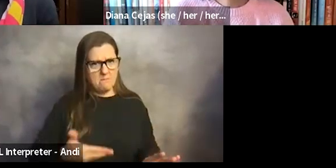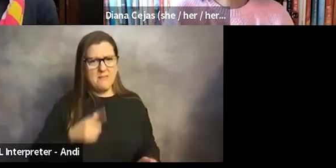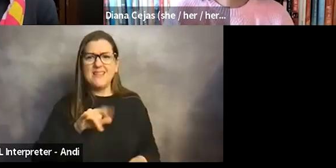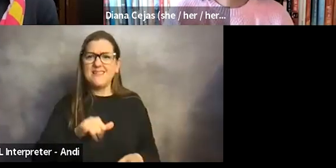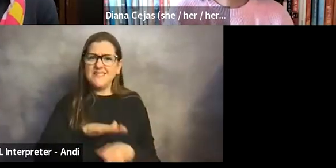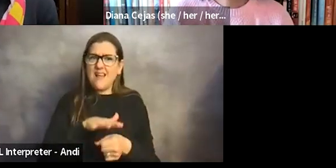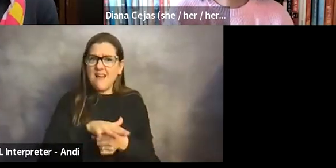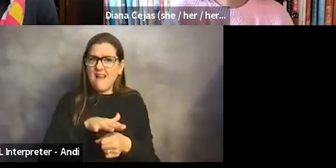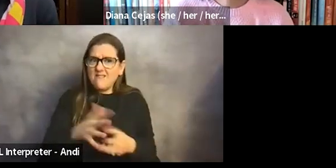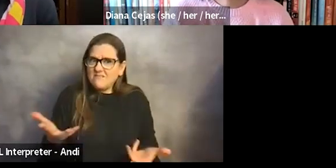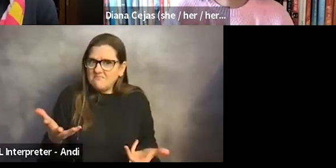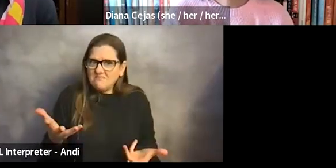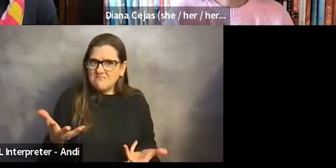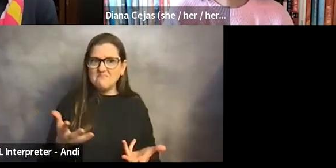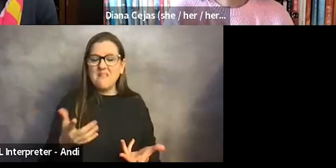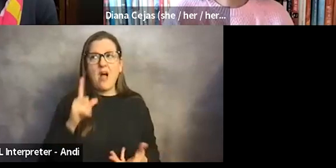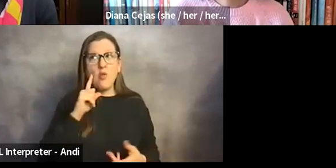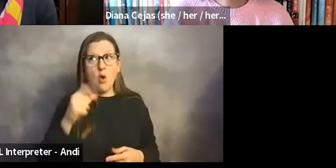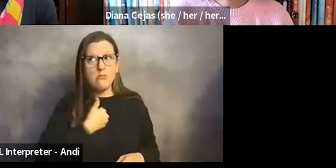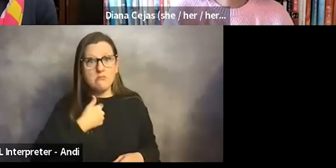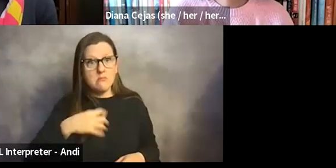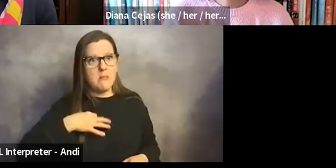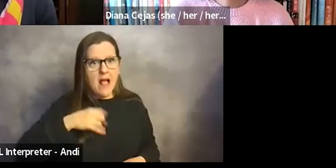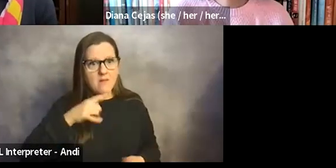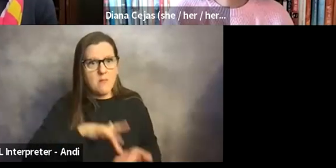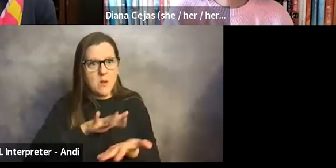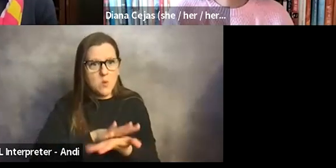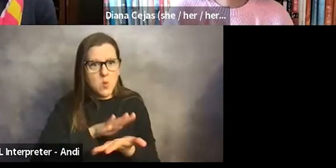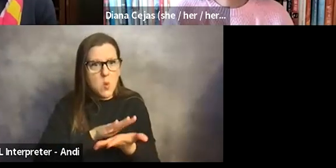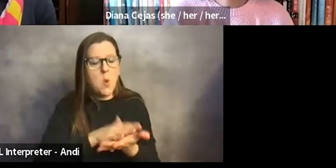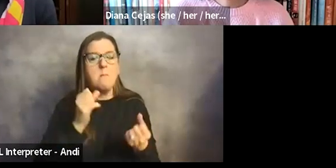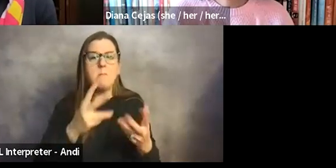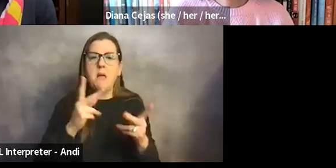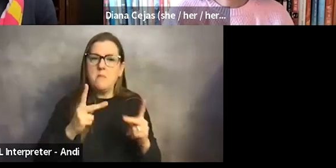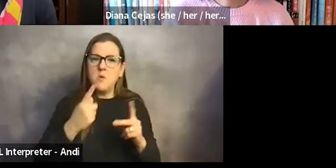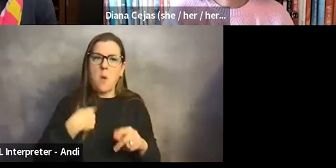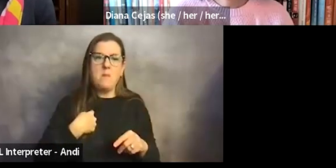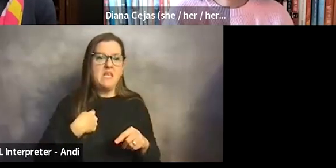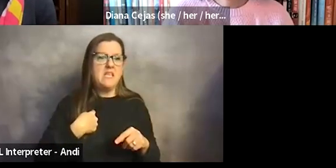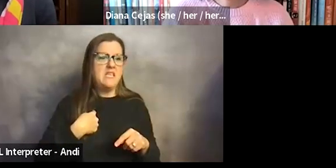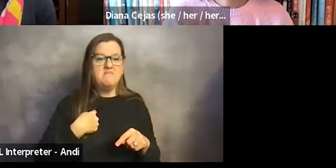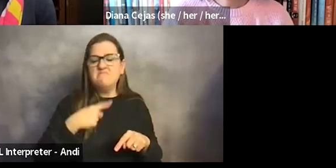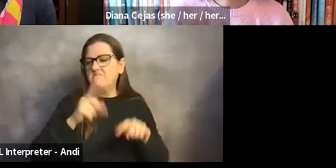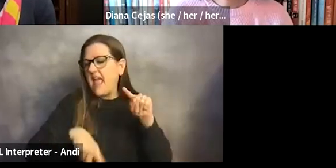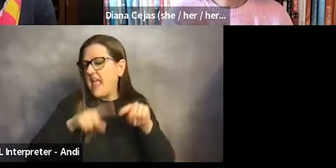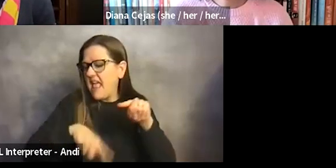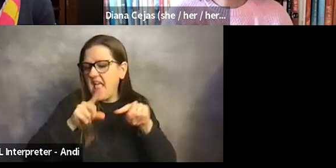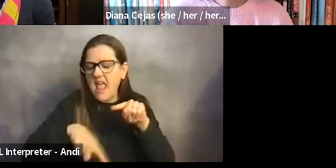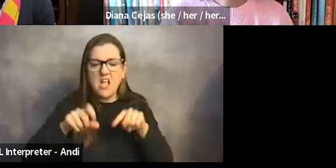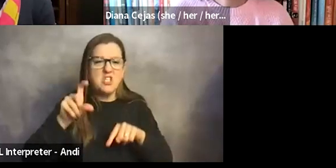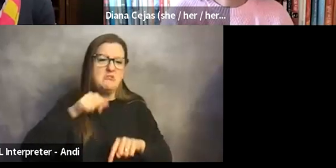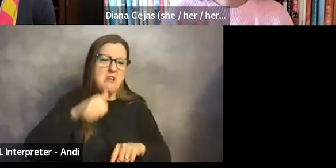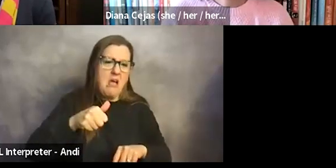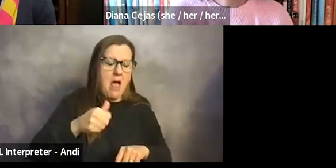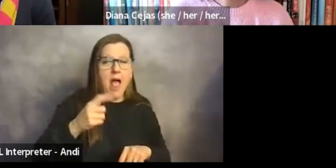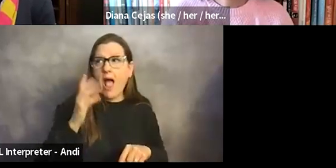think when I was applying to medical school, the majority of people told me I shouldn't or couldn't. I didn't know anyone else who was a